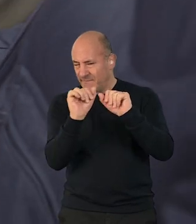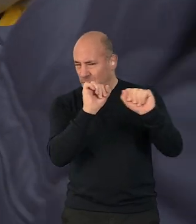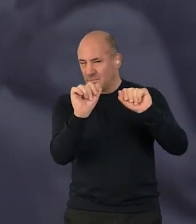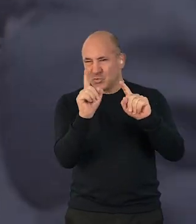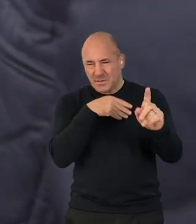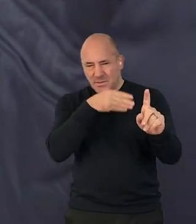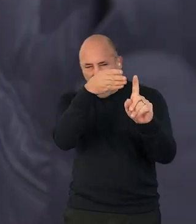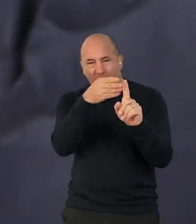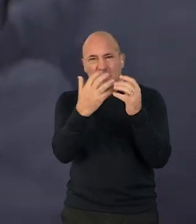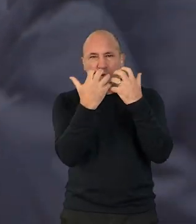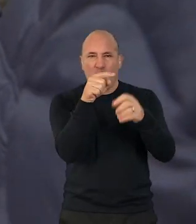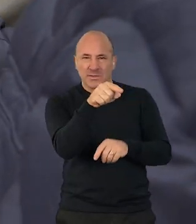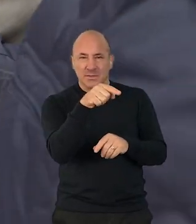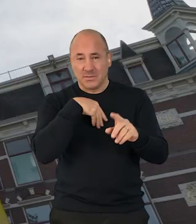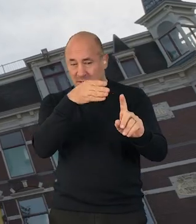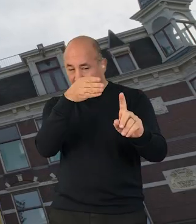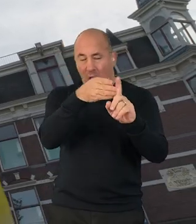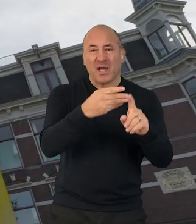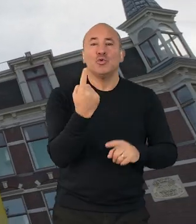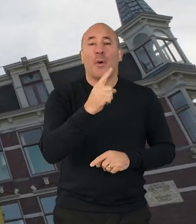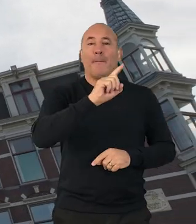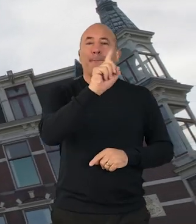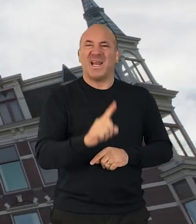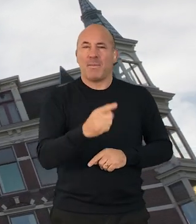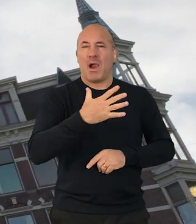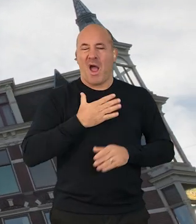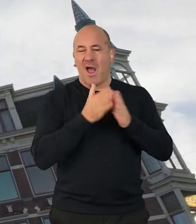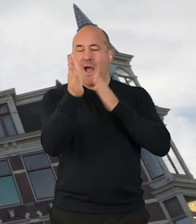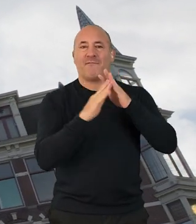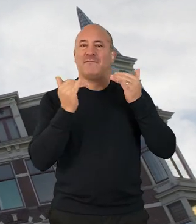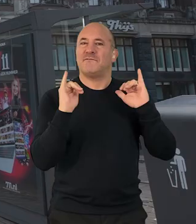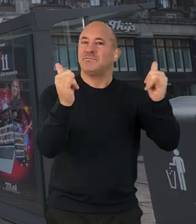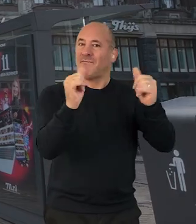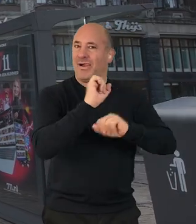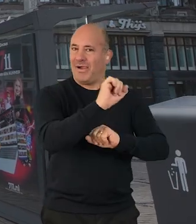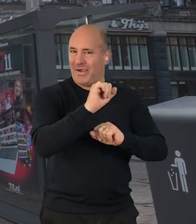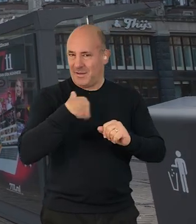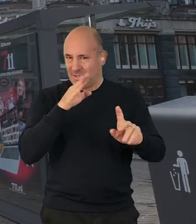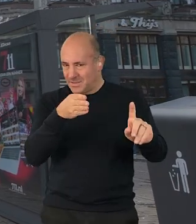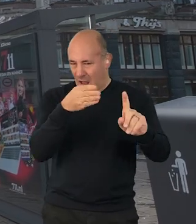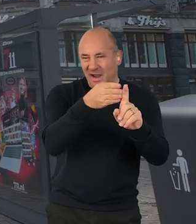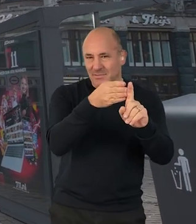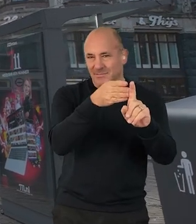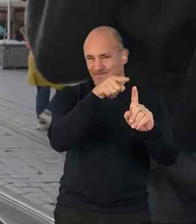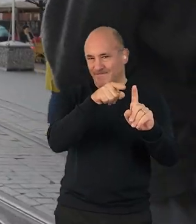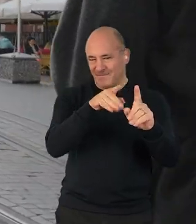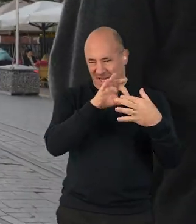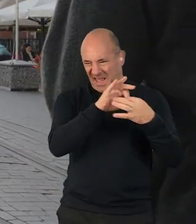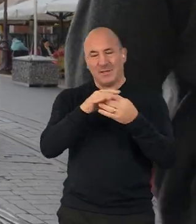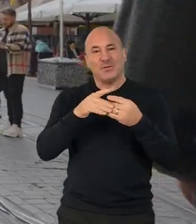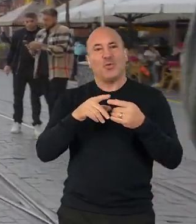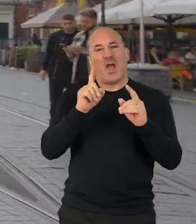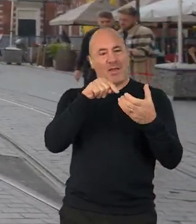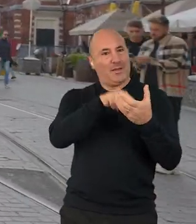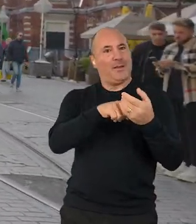to try different content pieces on a type of audience. So this is people who are attending a festival, festival goers, this was a kind of targeted electronic